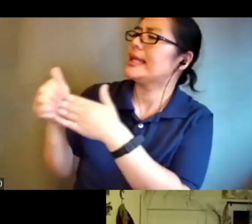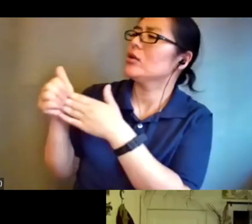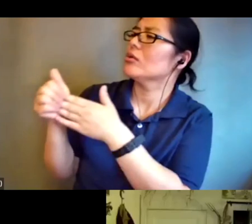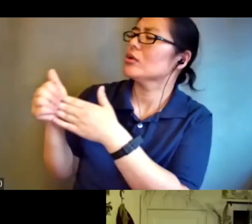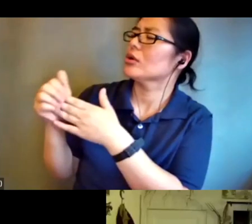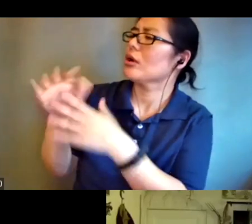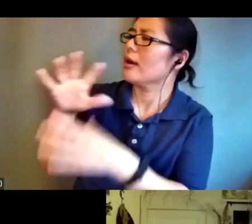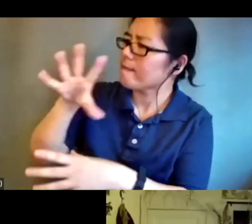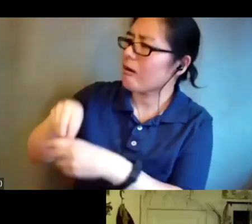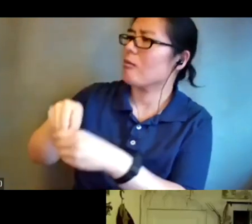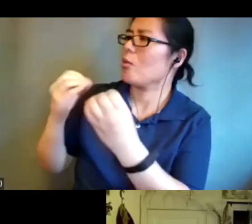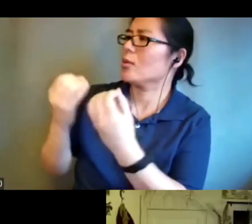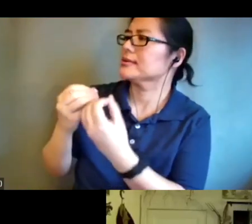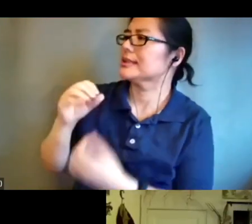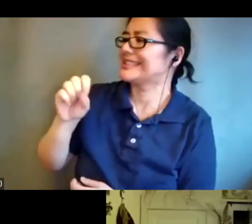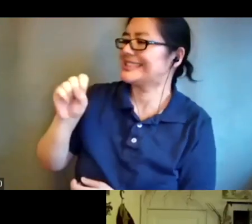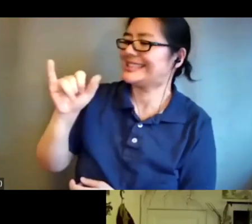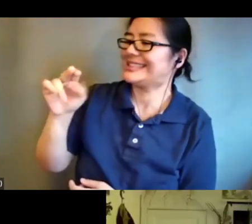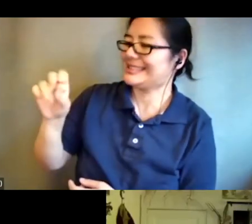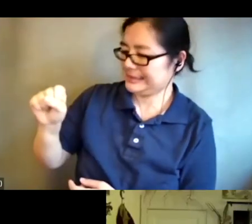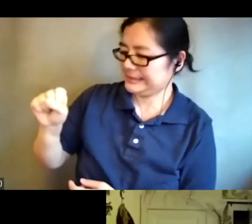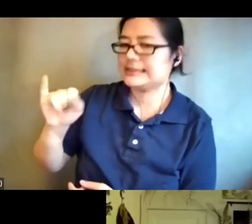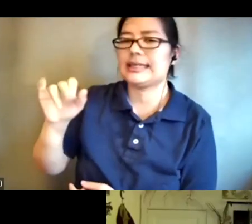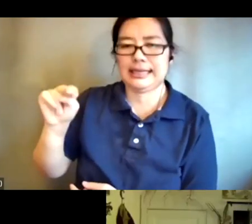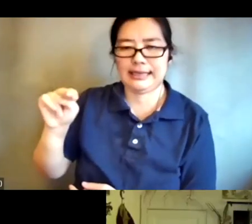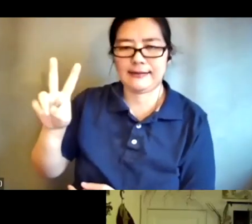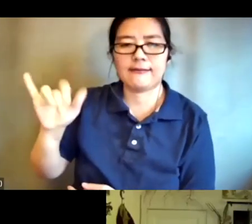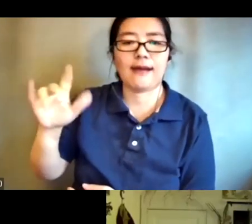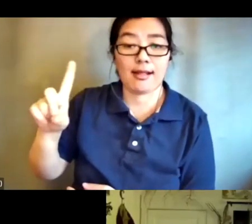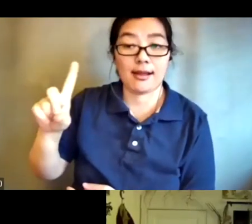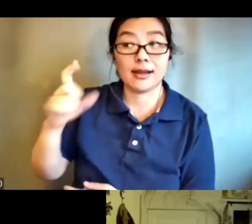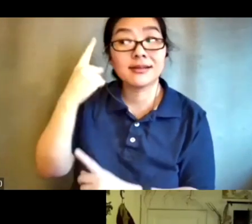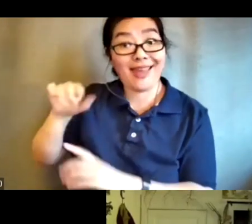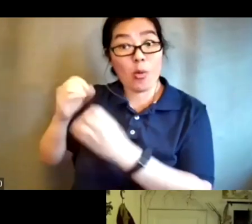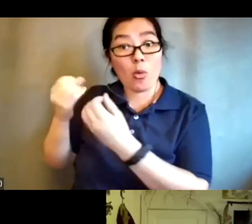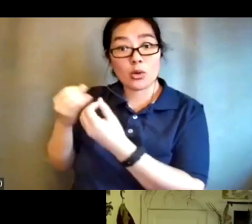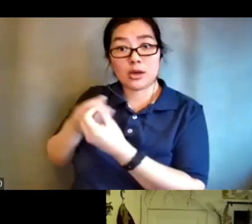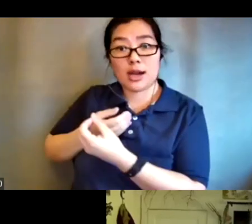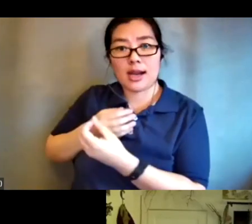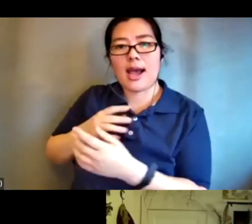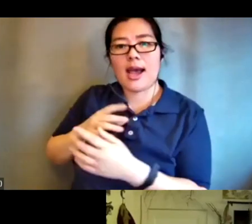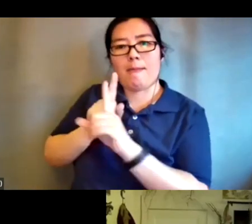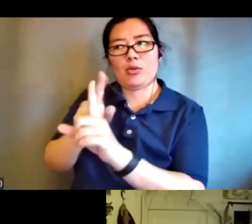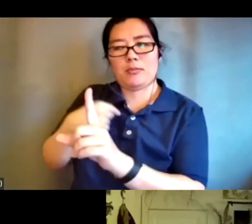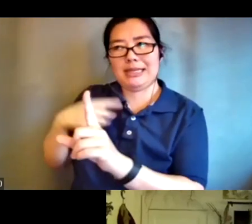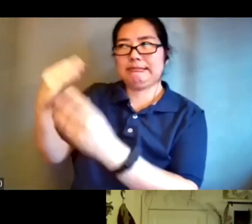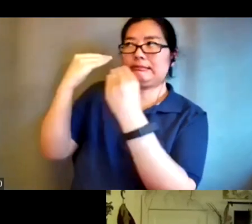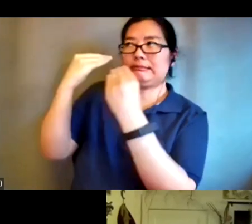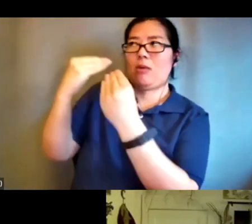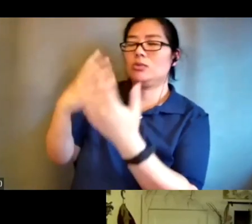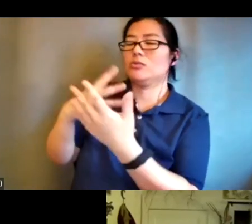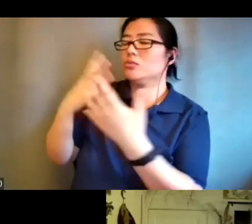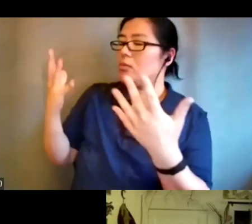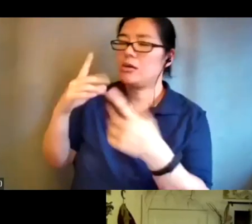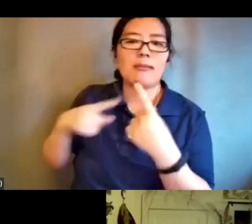invalid um and sins is an organization that mentored me into disability justice um via the